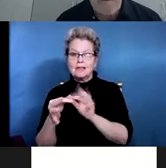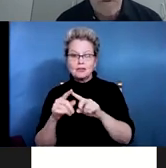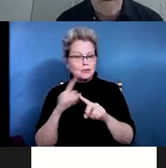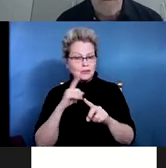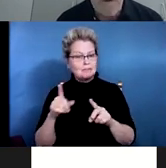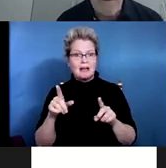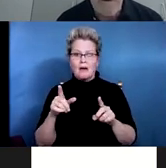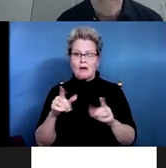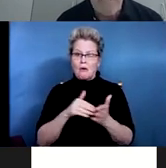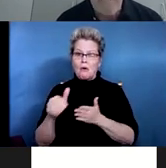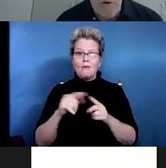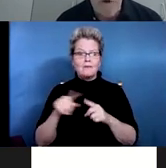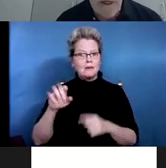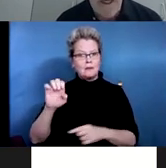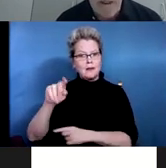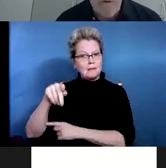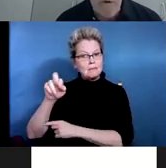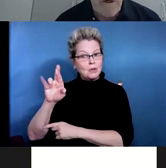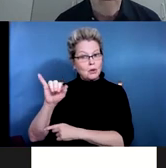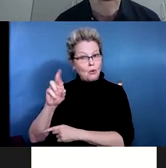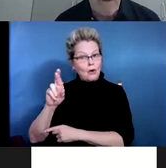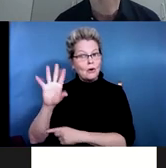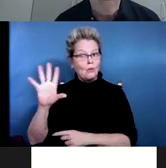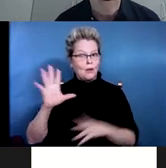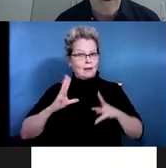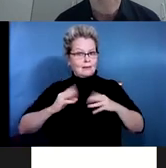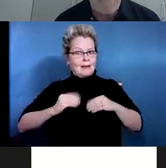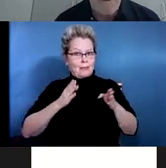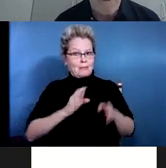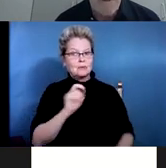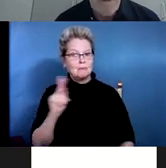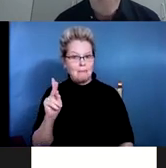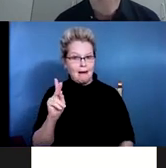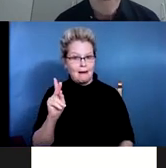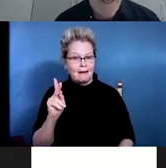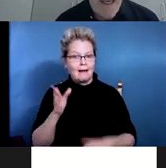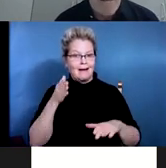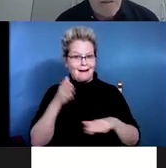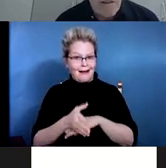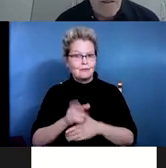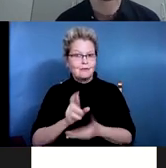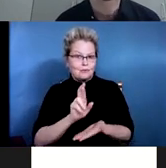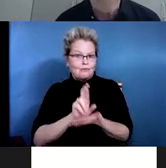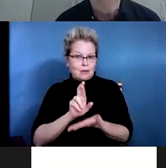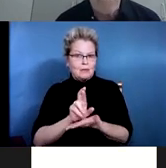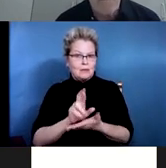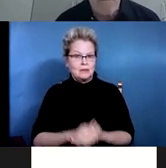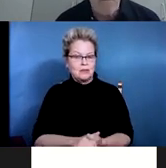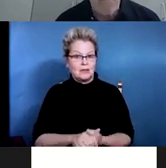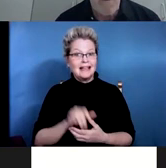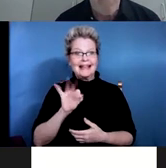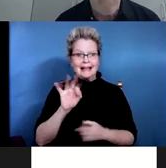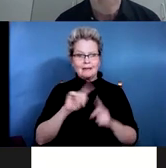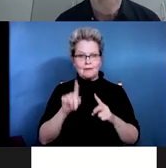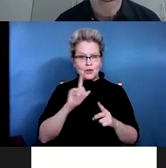position with their former employer. And that work is, maintains the connection to